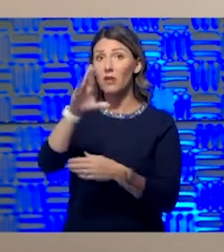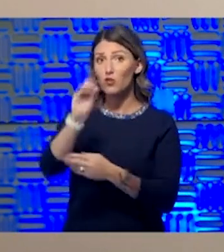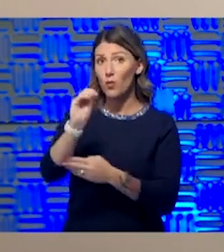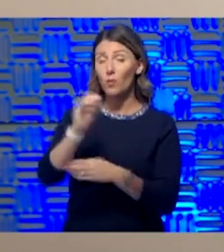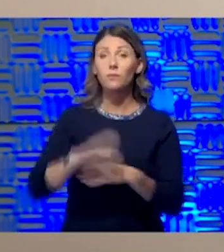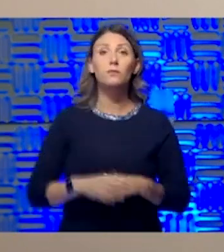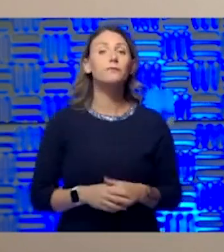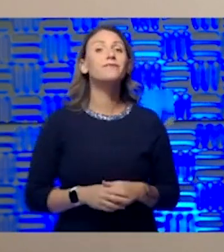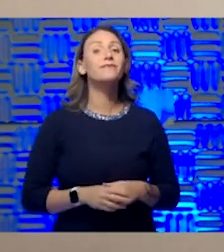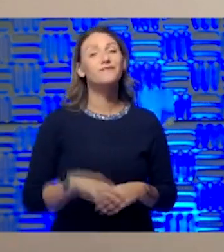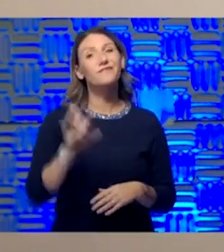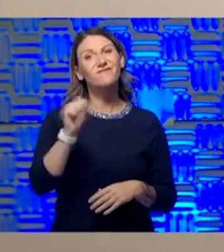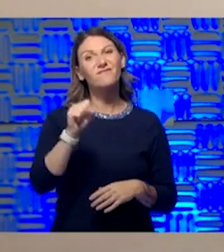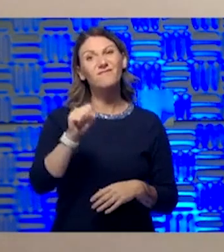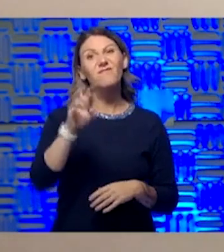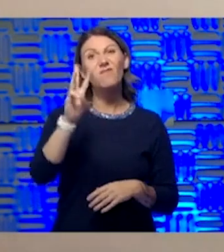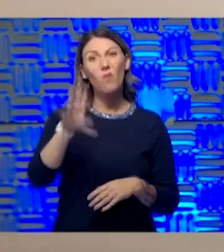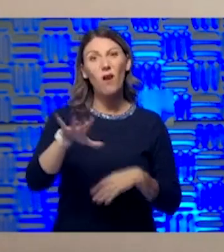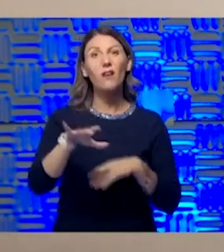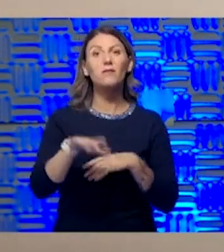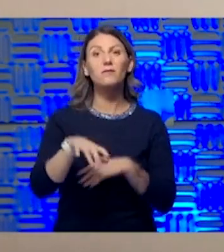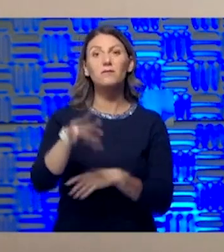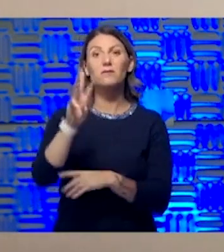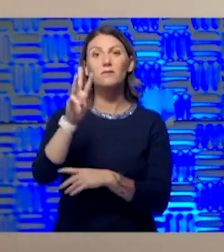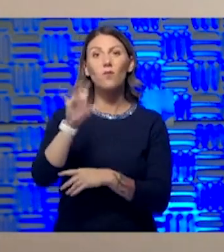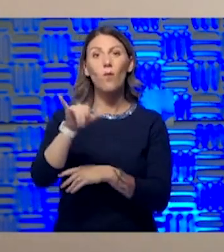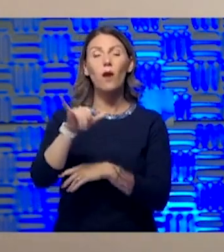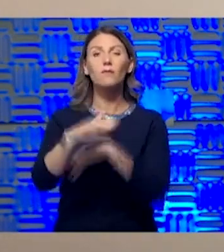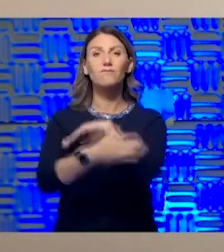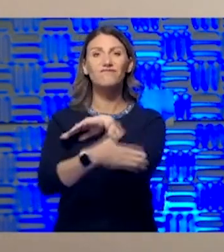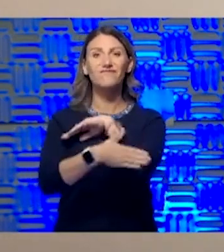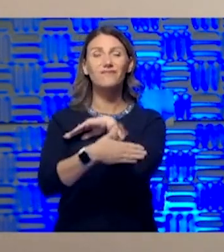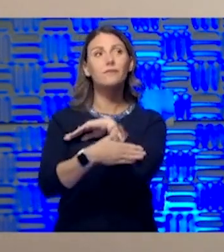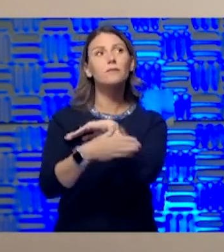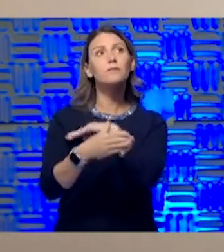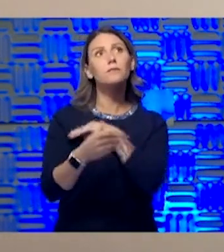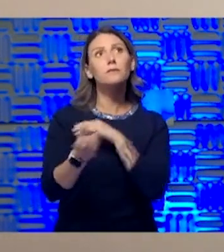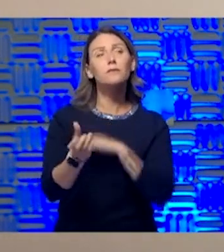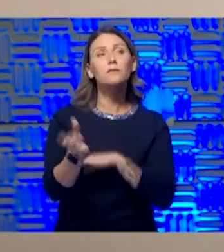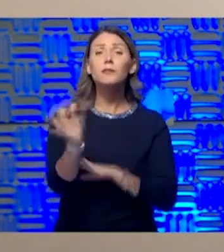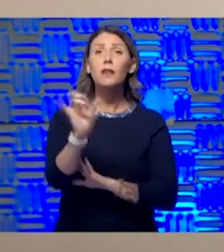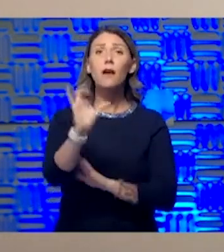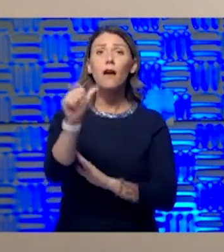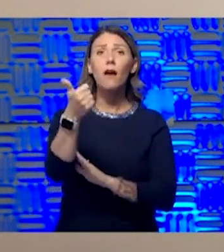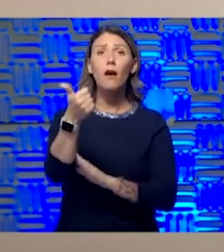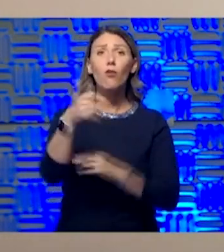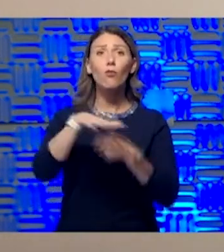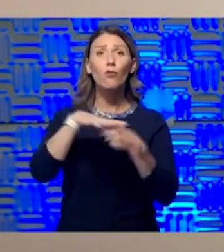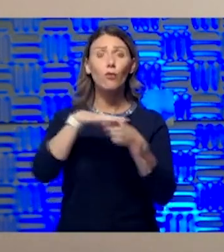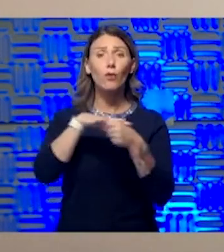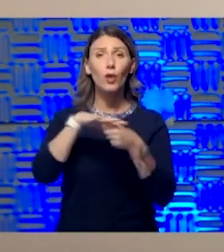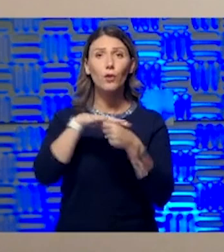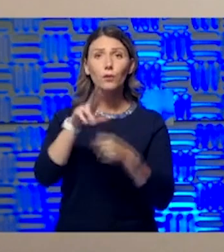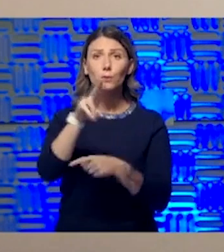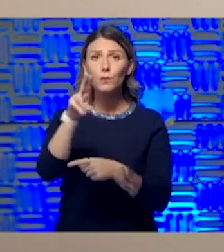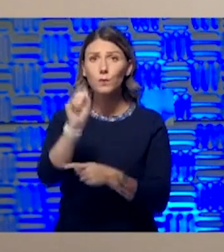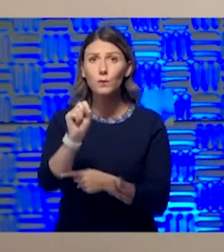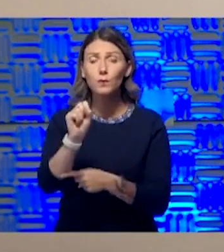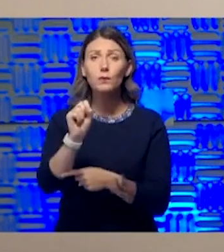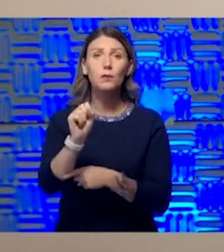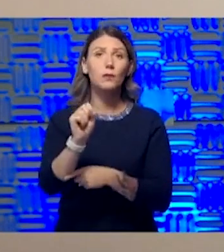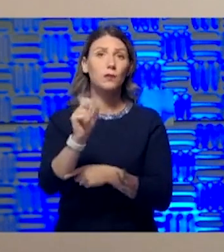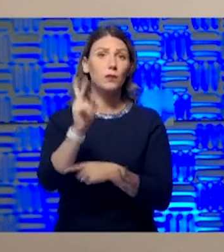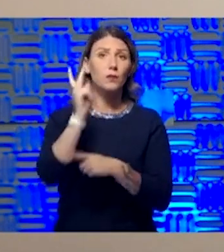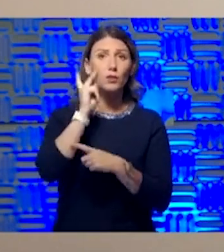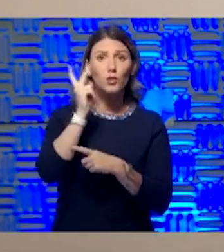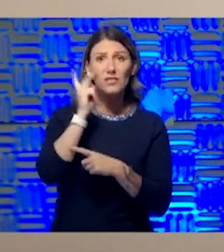Yeah, I think Wyandotte County is a county that's a lot like other areas in the United States where you do see a lot of